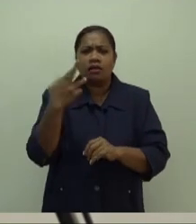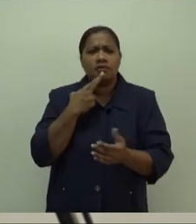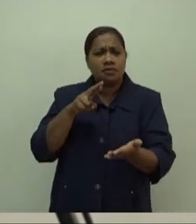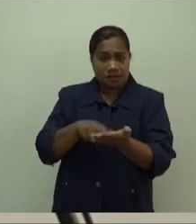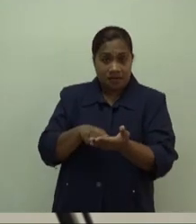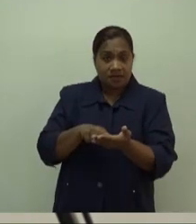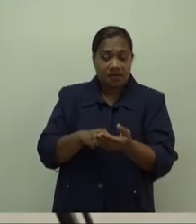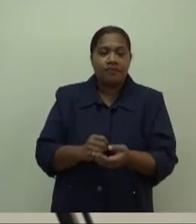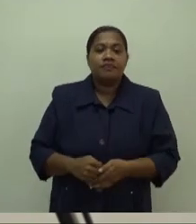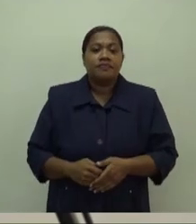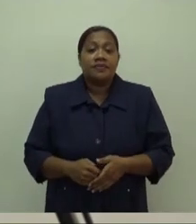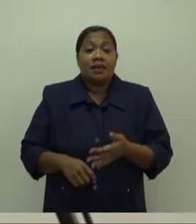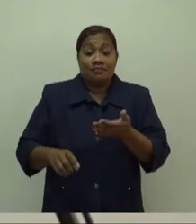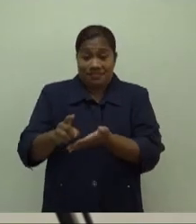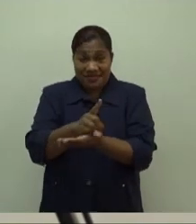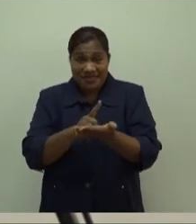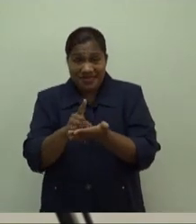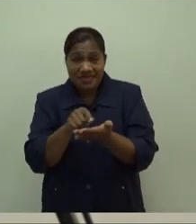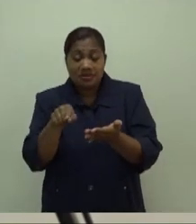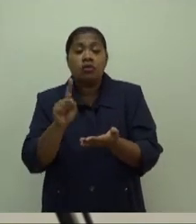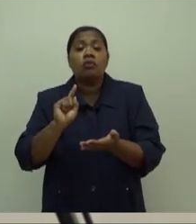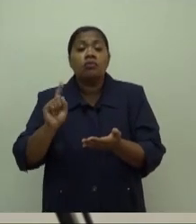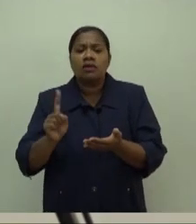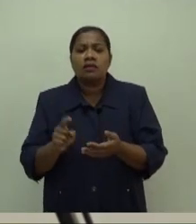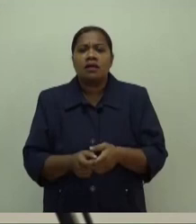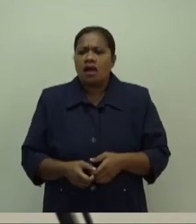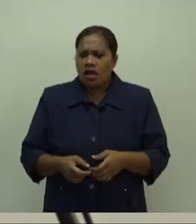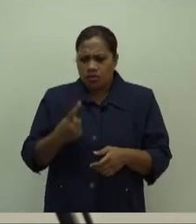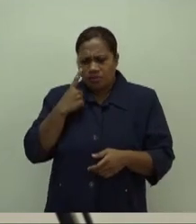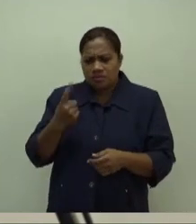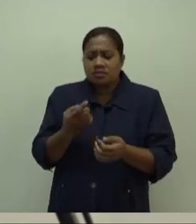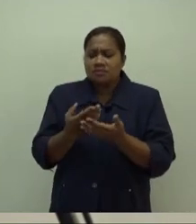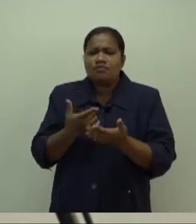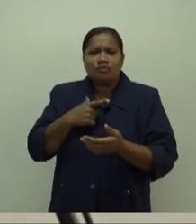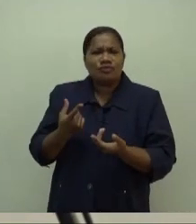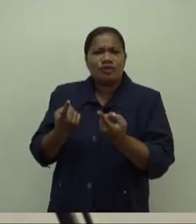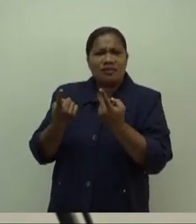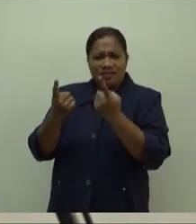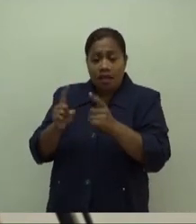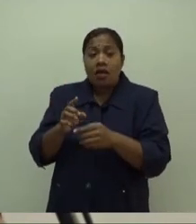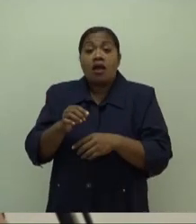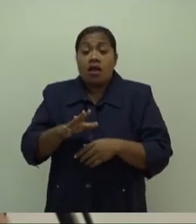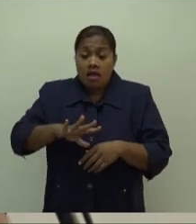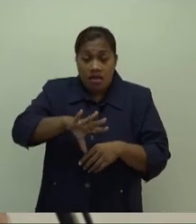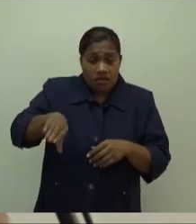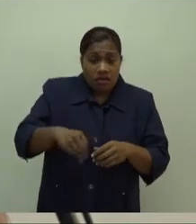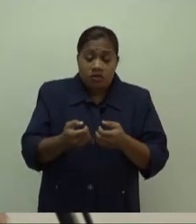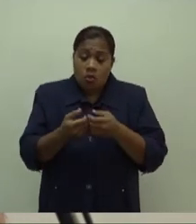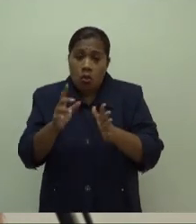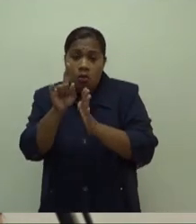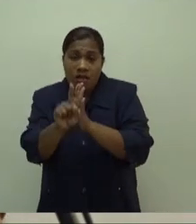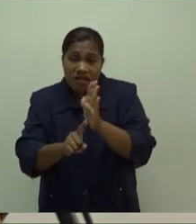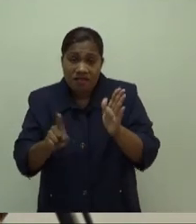A disease burden is a measure of lost potential. Basically, if you add up every lost hour of productivity due